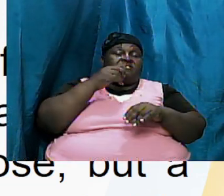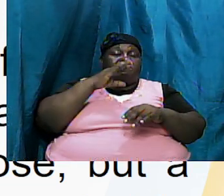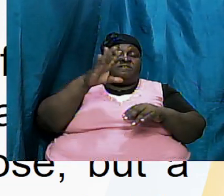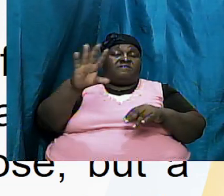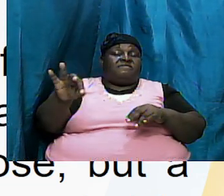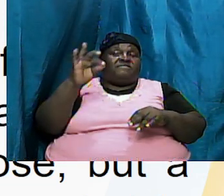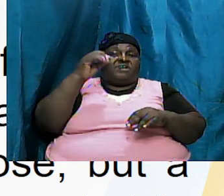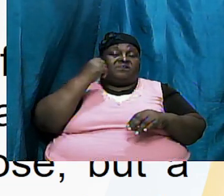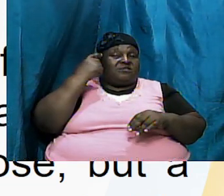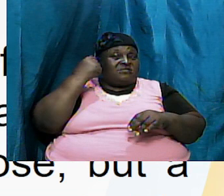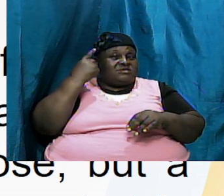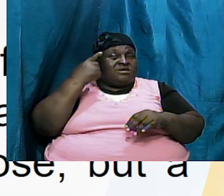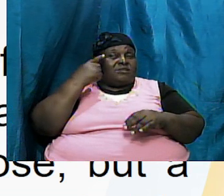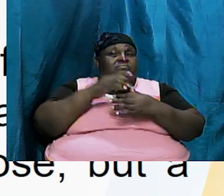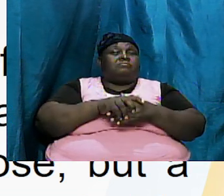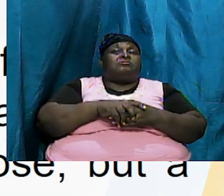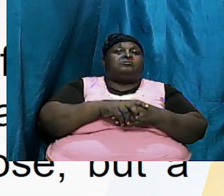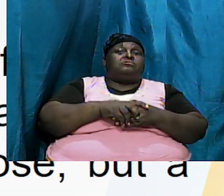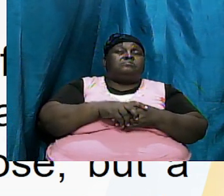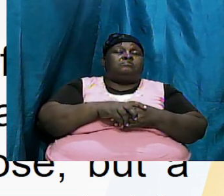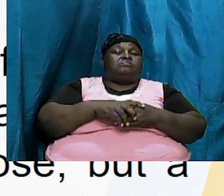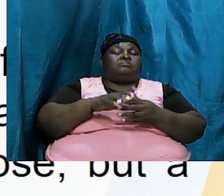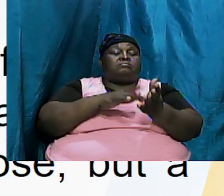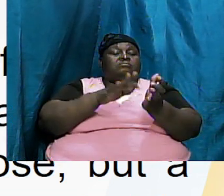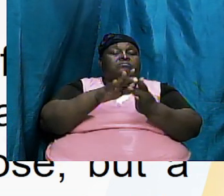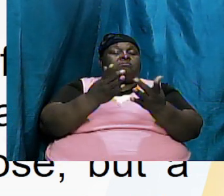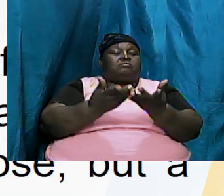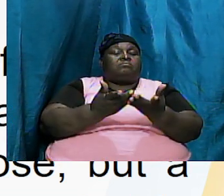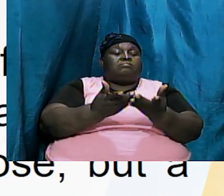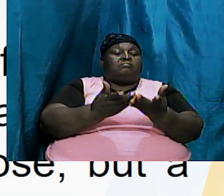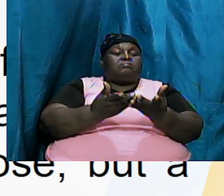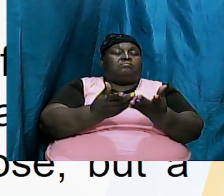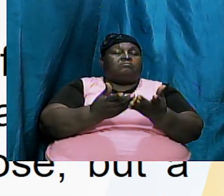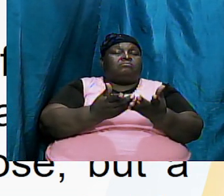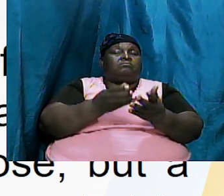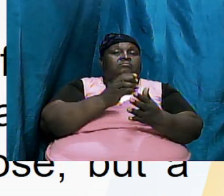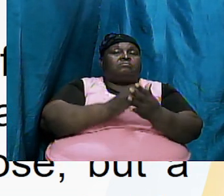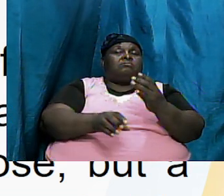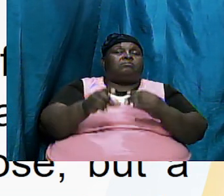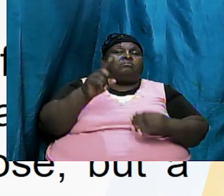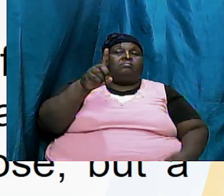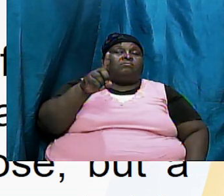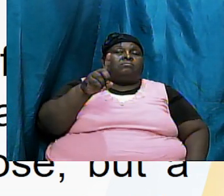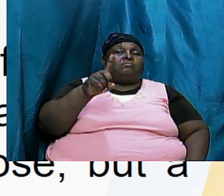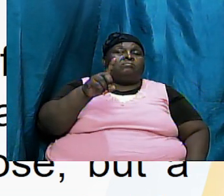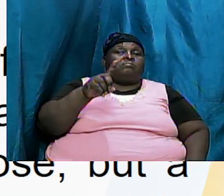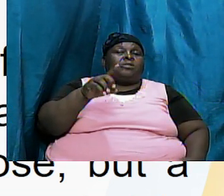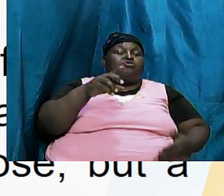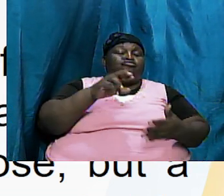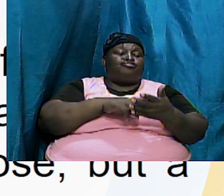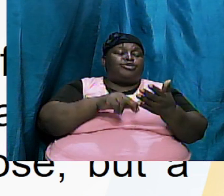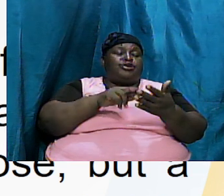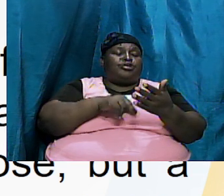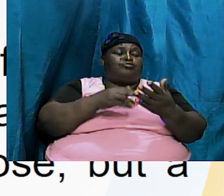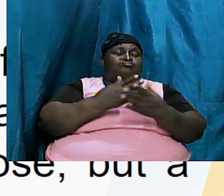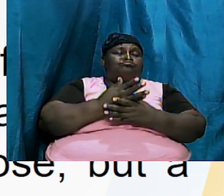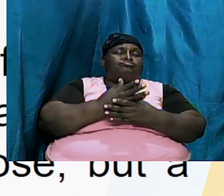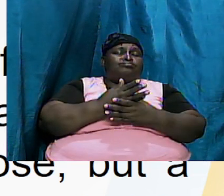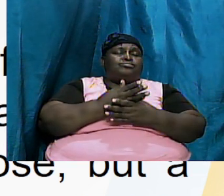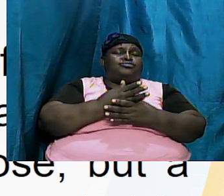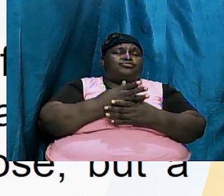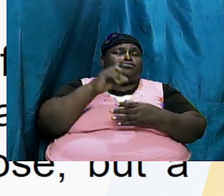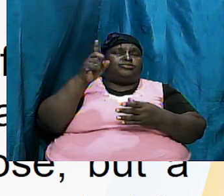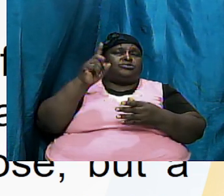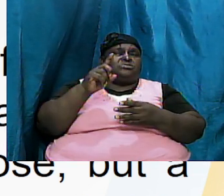if you just pick up your Bible and turn to Genesis chapter 1 and you read through Genesis chapter 1 you see a